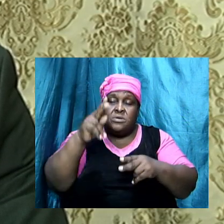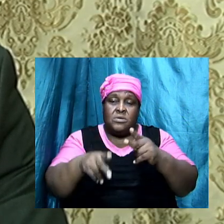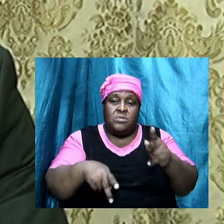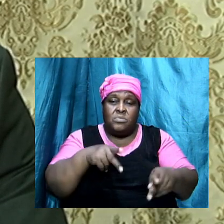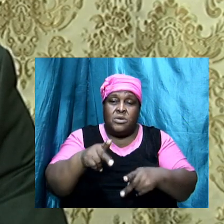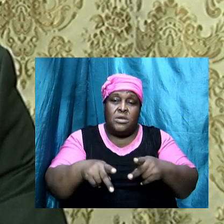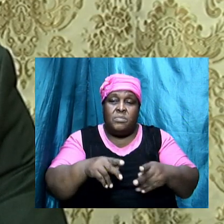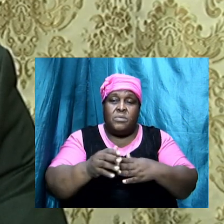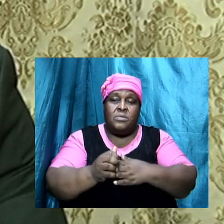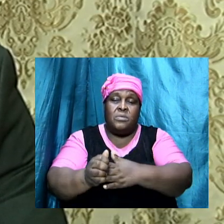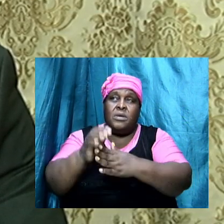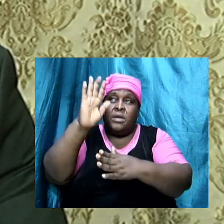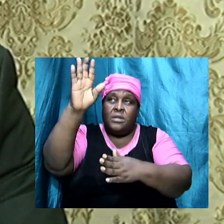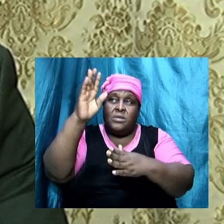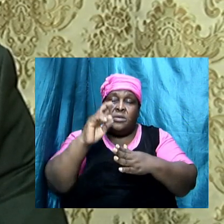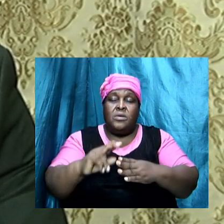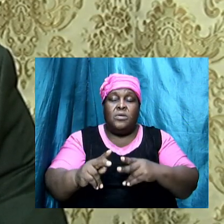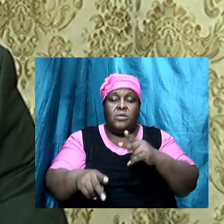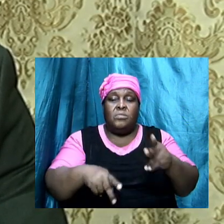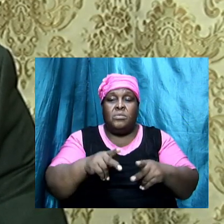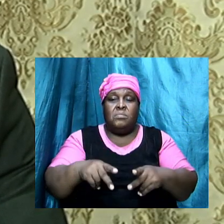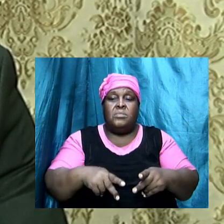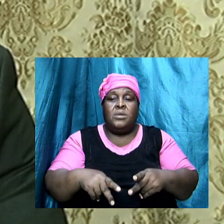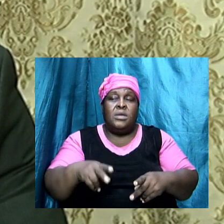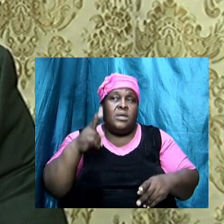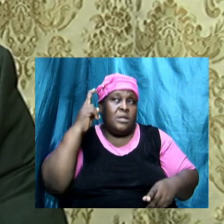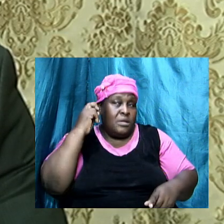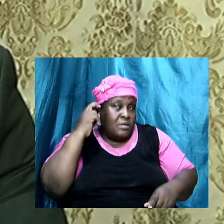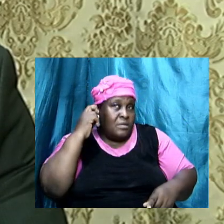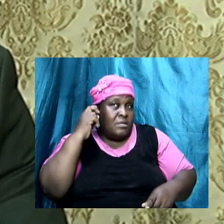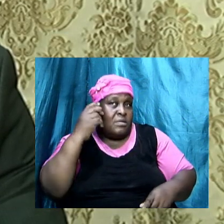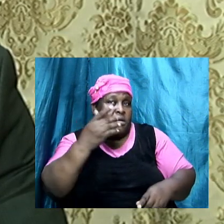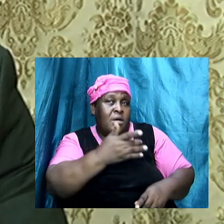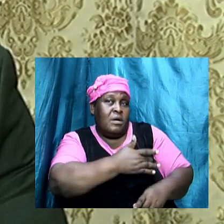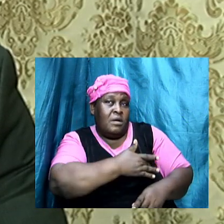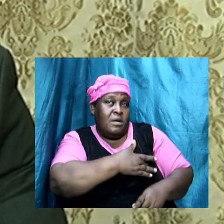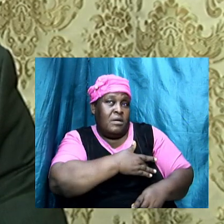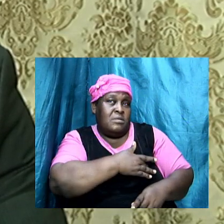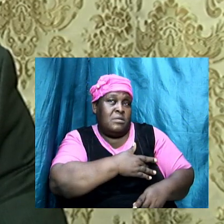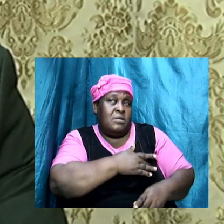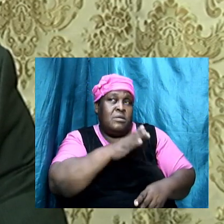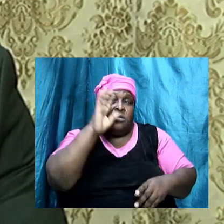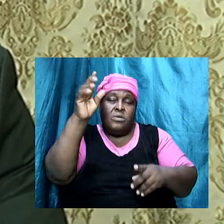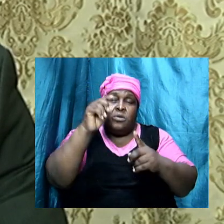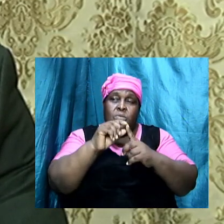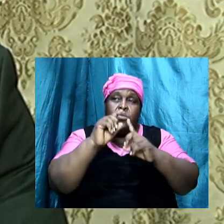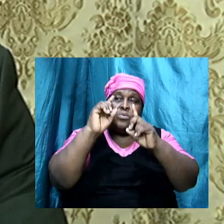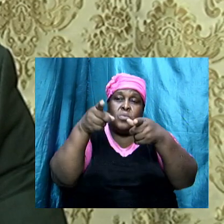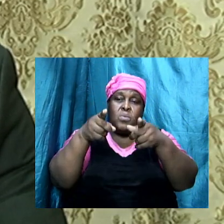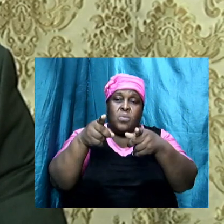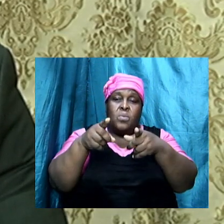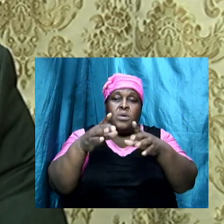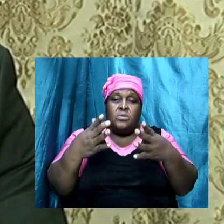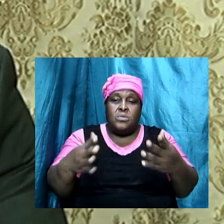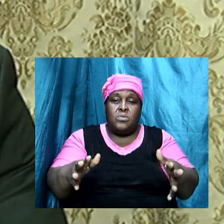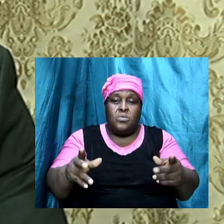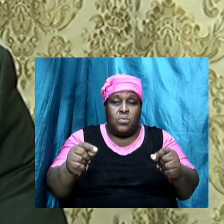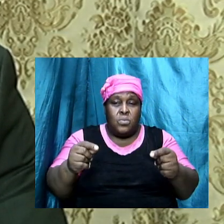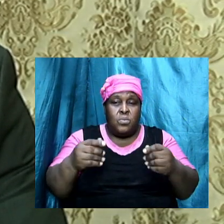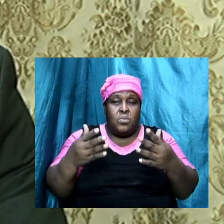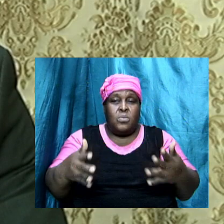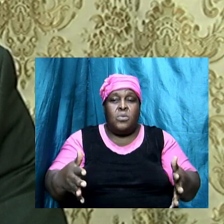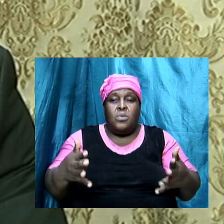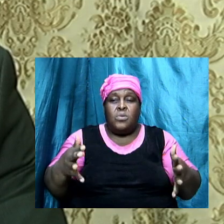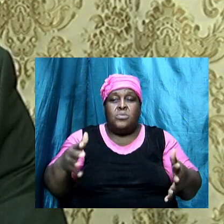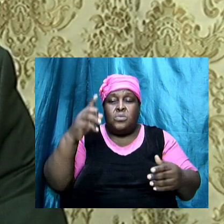will have receptive hearts to your word. And we pray that your words will go forth and accomplish what they will. Lord, do this for your name's